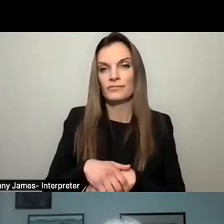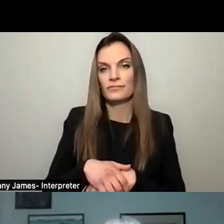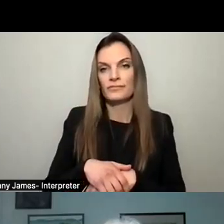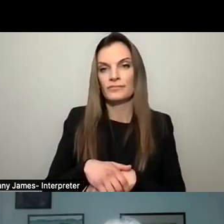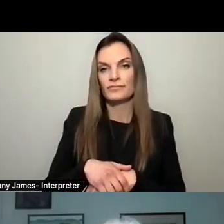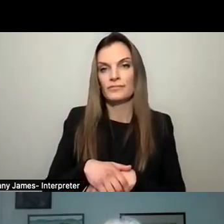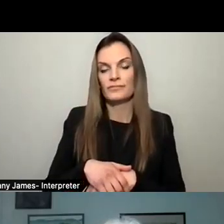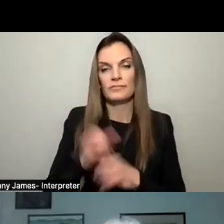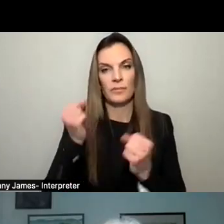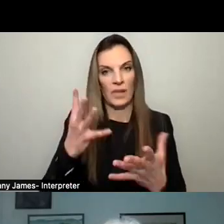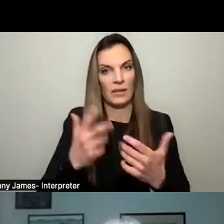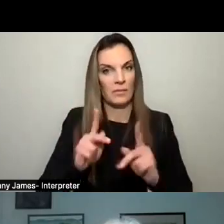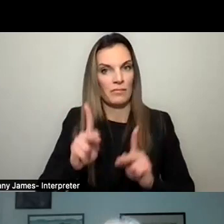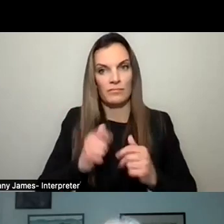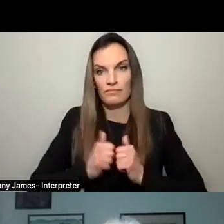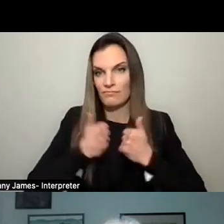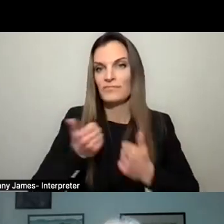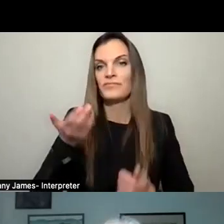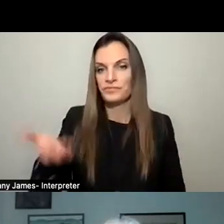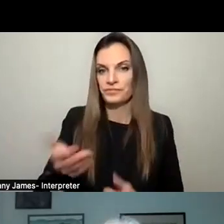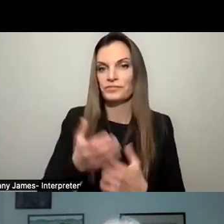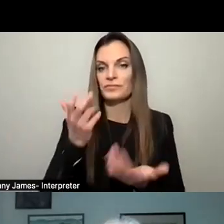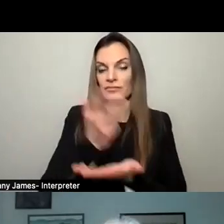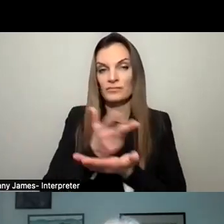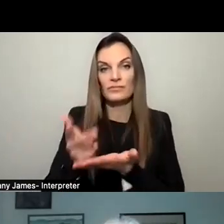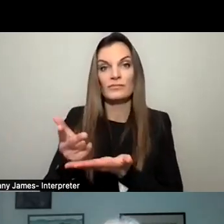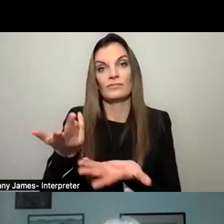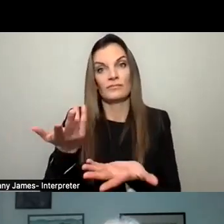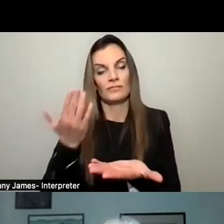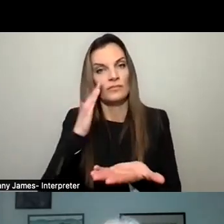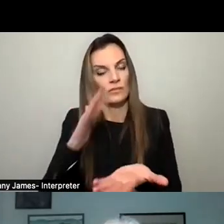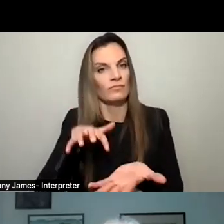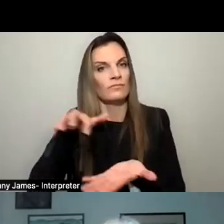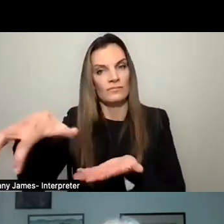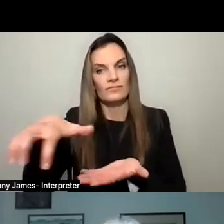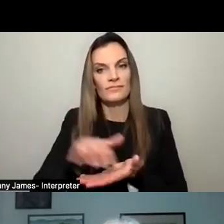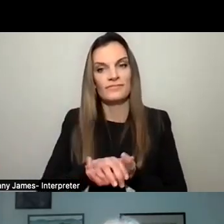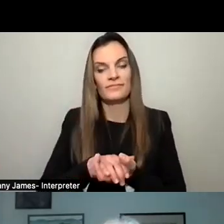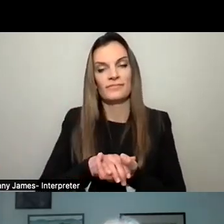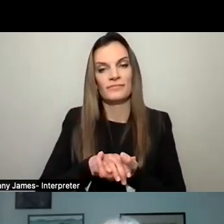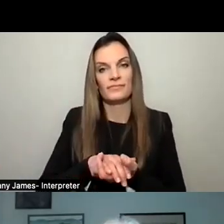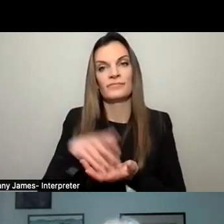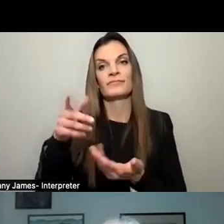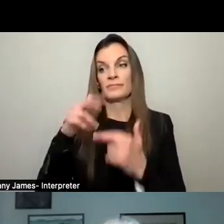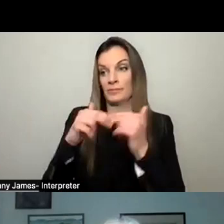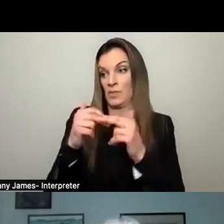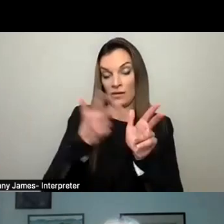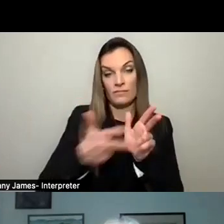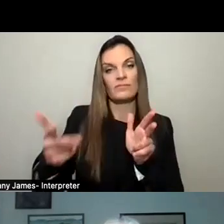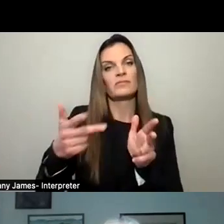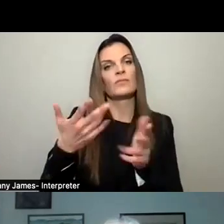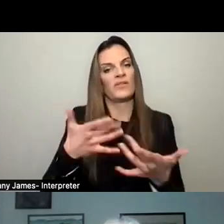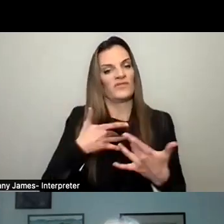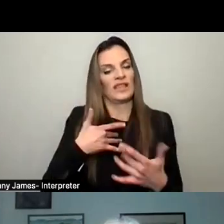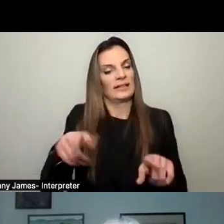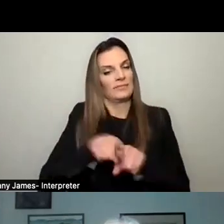inhabited place. There's a lot of people who live there and a lot of parking that happens. We need to make sure that when we build it, it feels like Sleepy Hollow. It is part